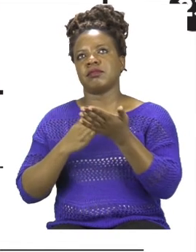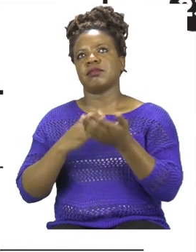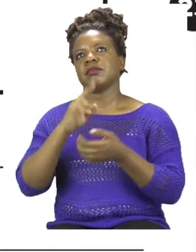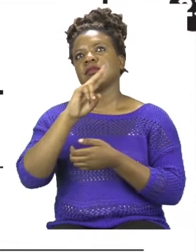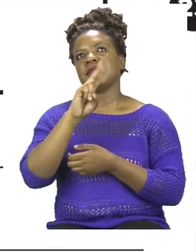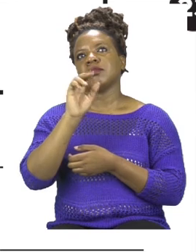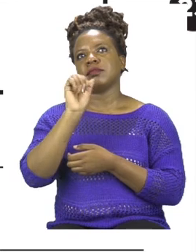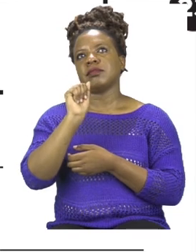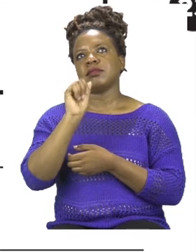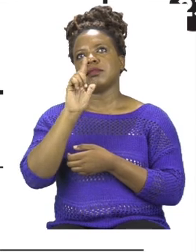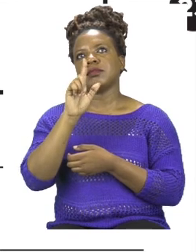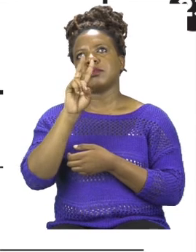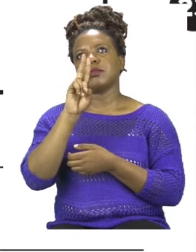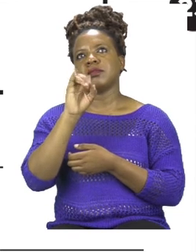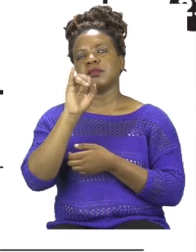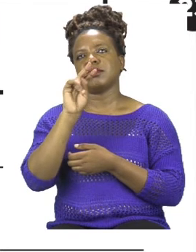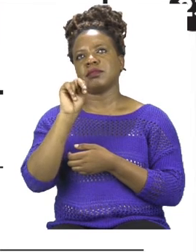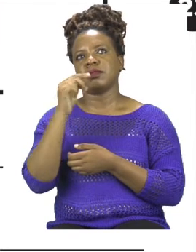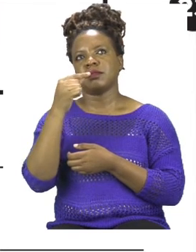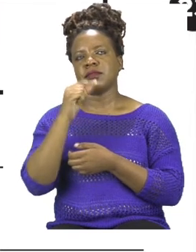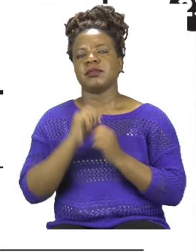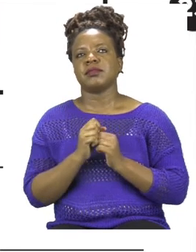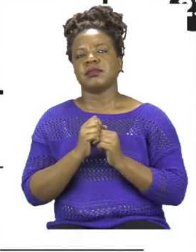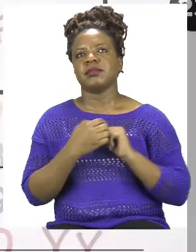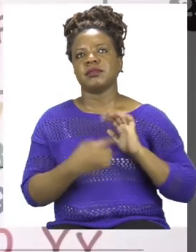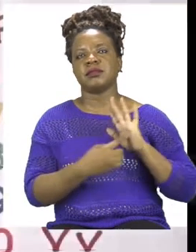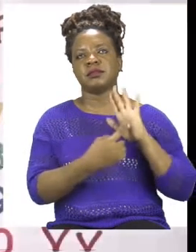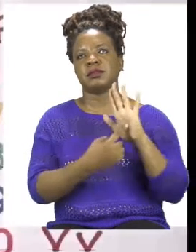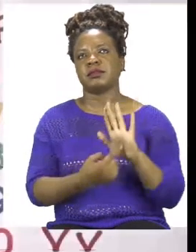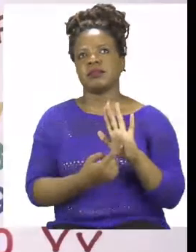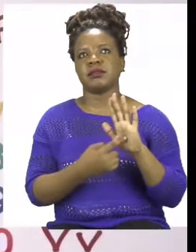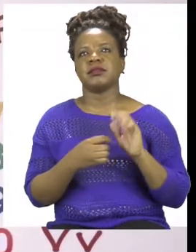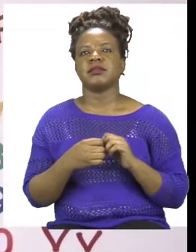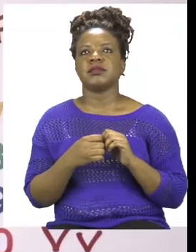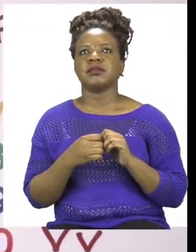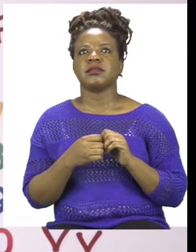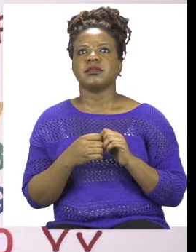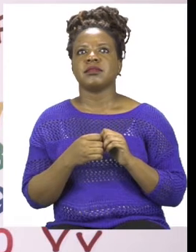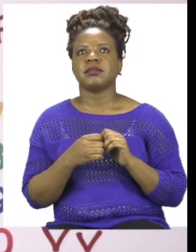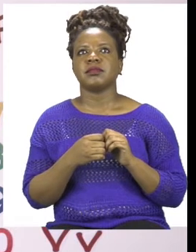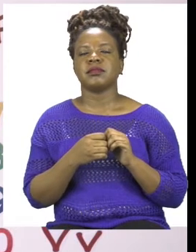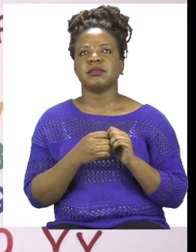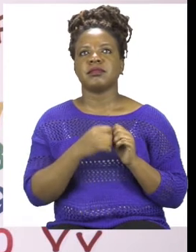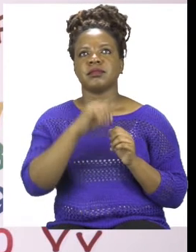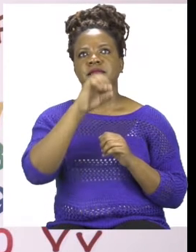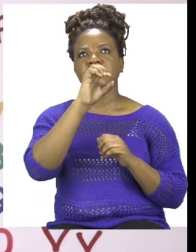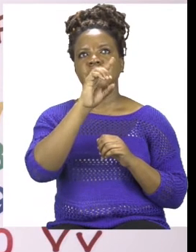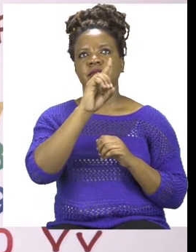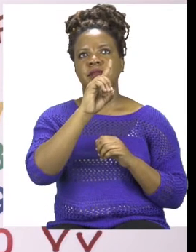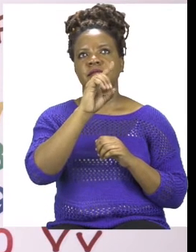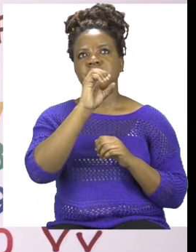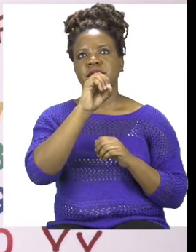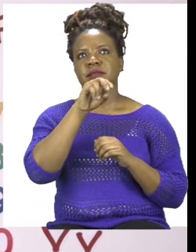will do double 24. So let us take a look at the board. Now remember boys and girls doubling just basically means